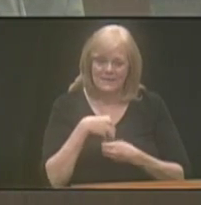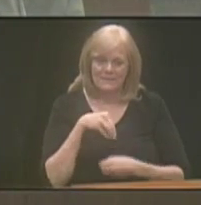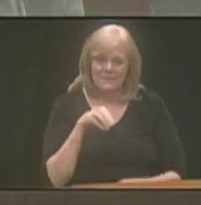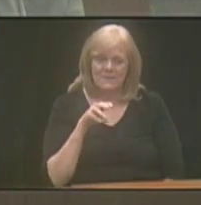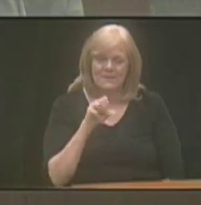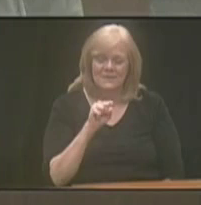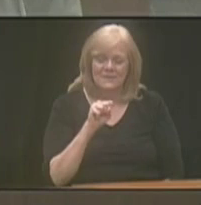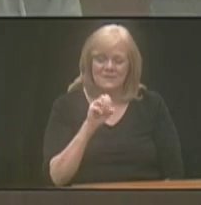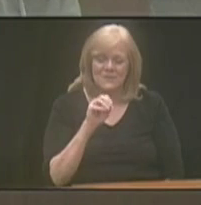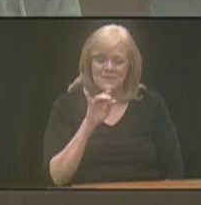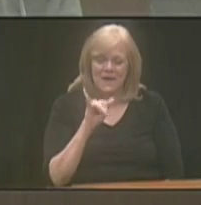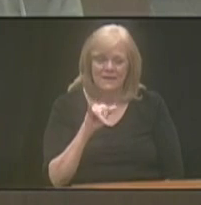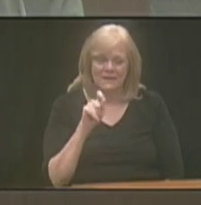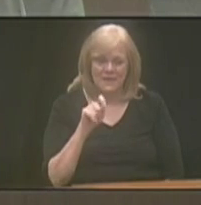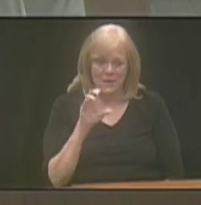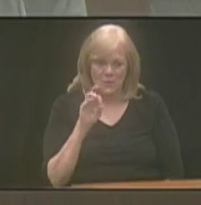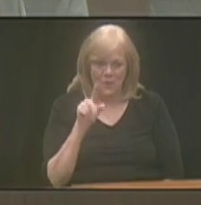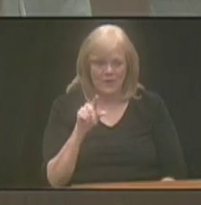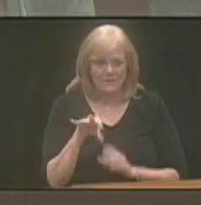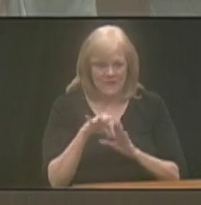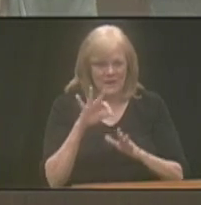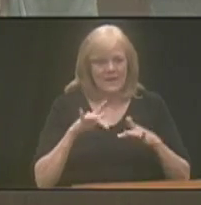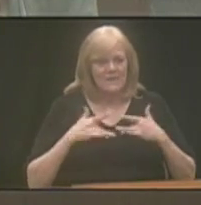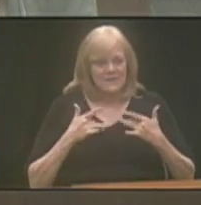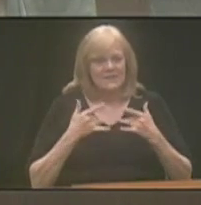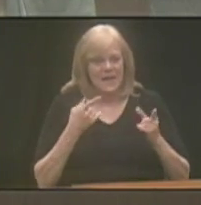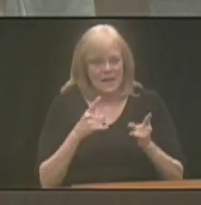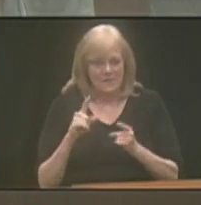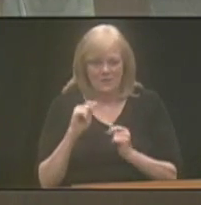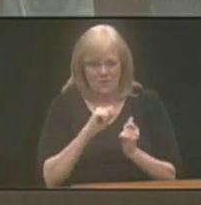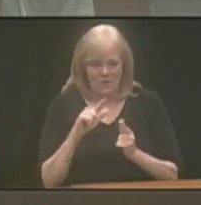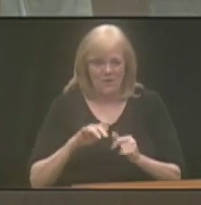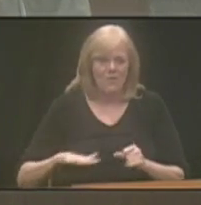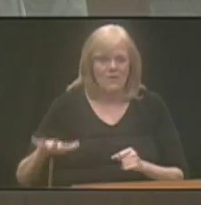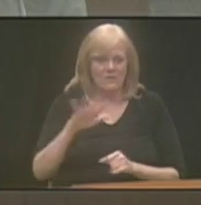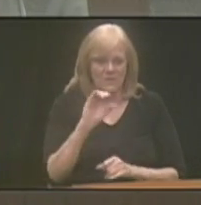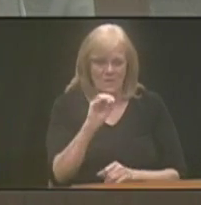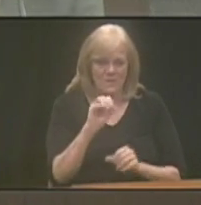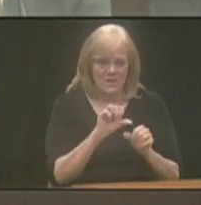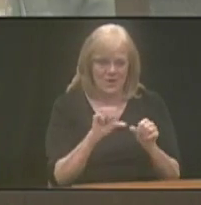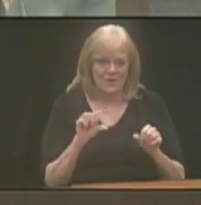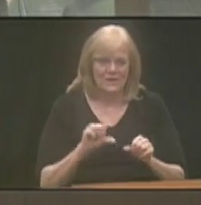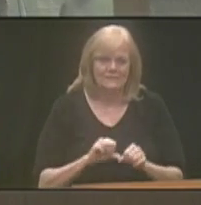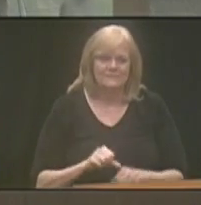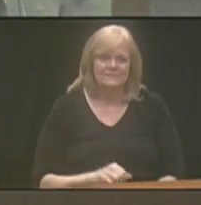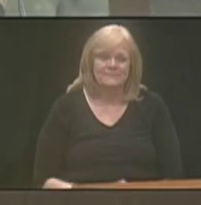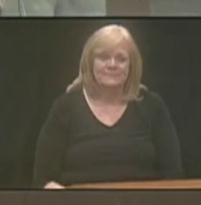.org, and find events and activities happening all across the Omaha area.